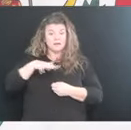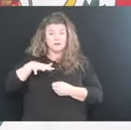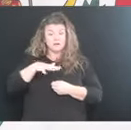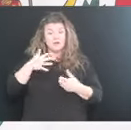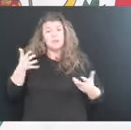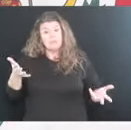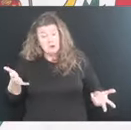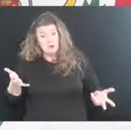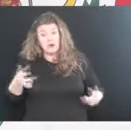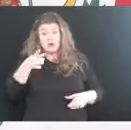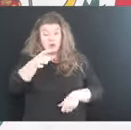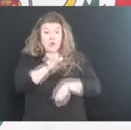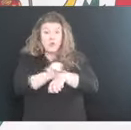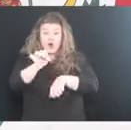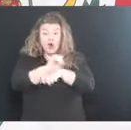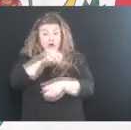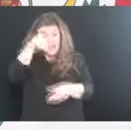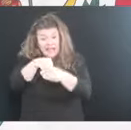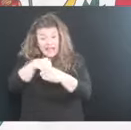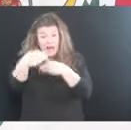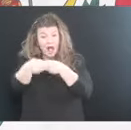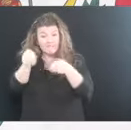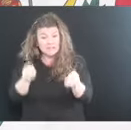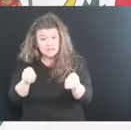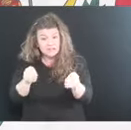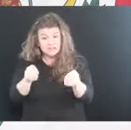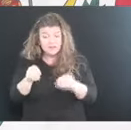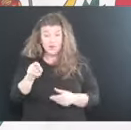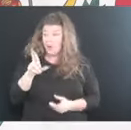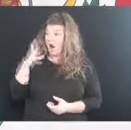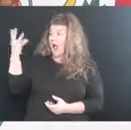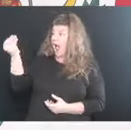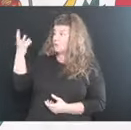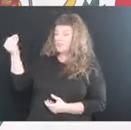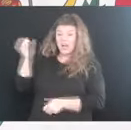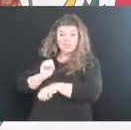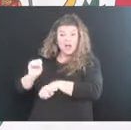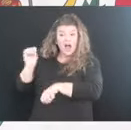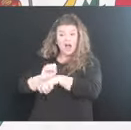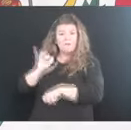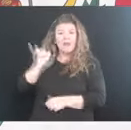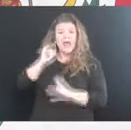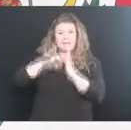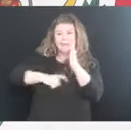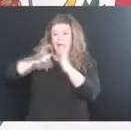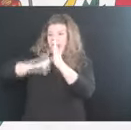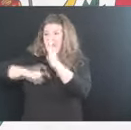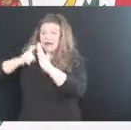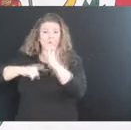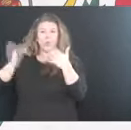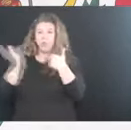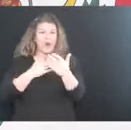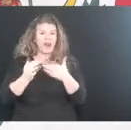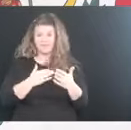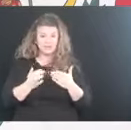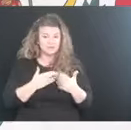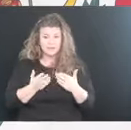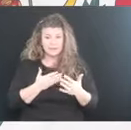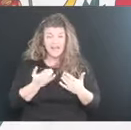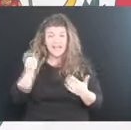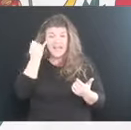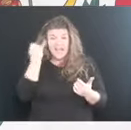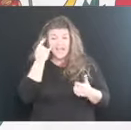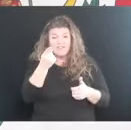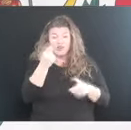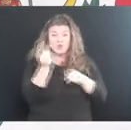work in an office or an outdoor job like a deep mine, whatever it may be, if you